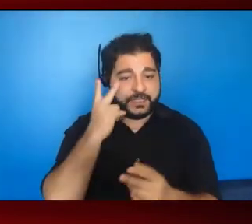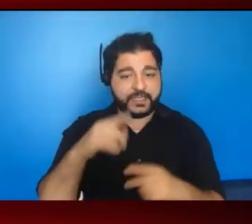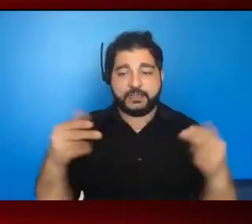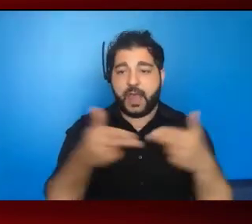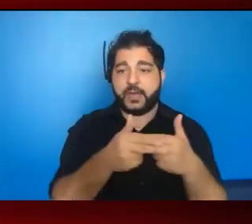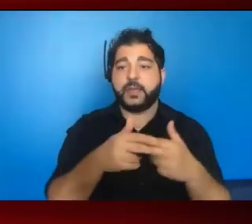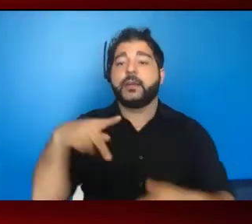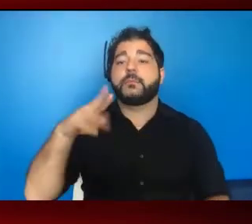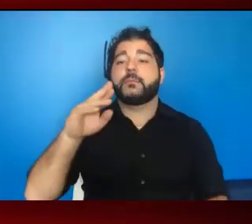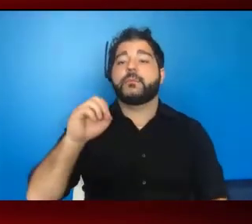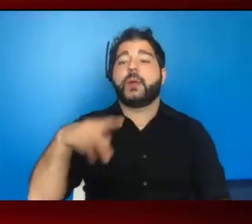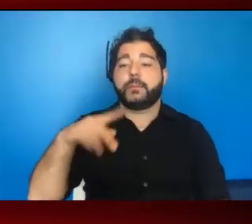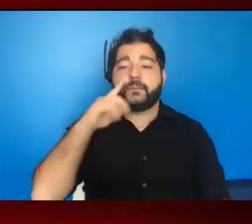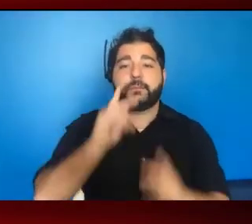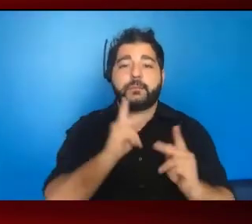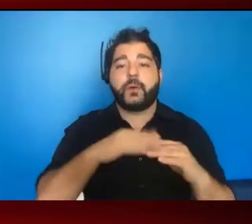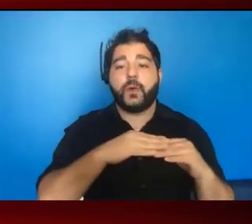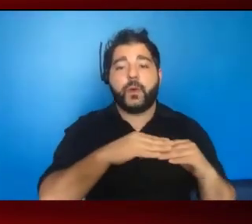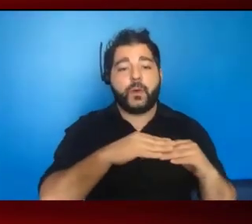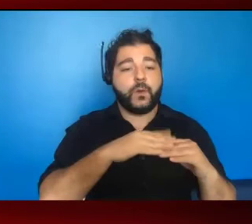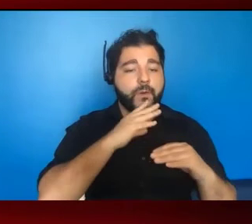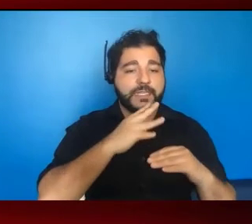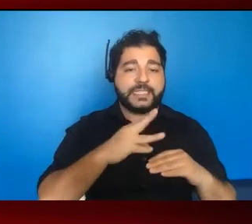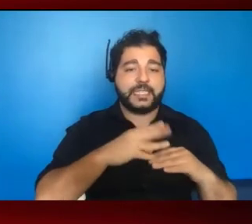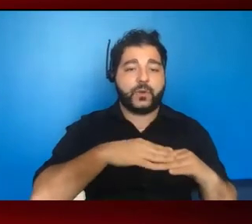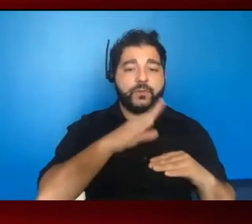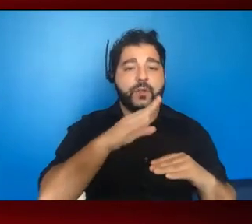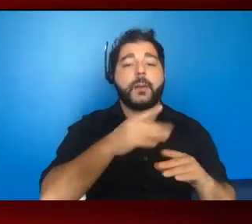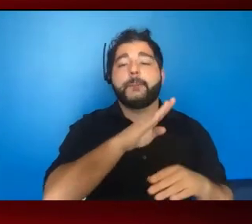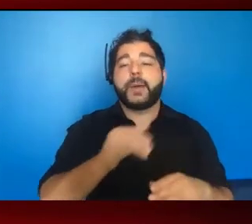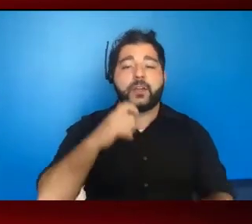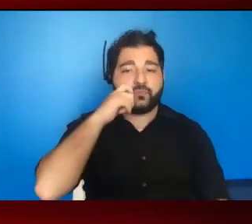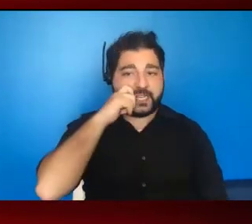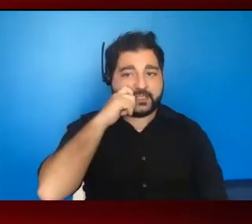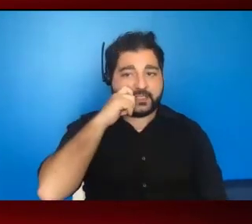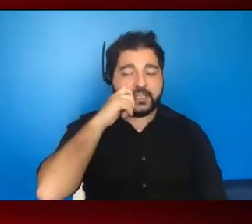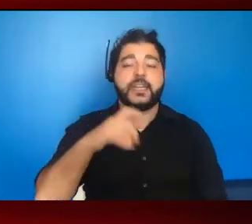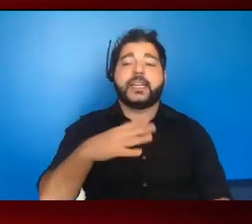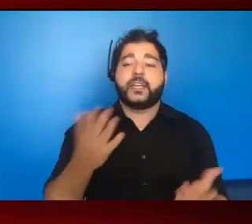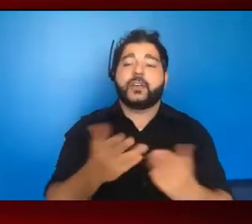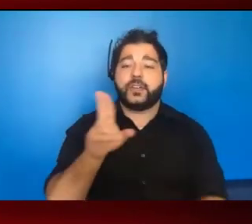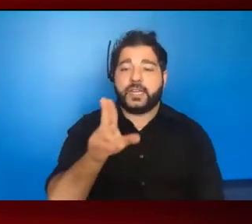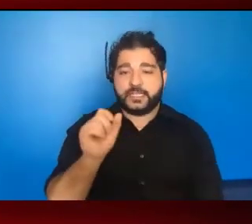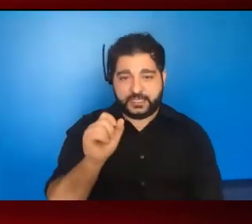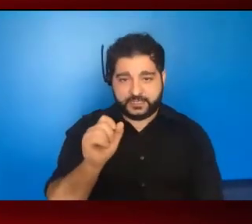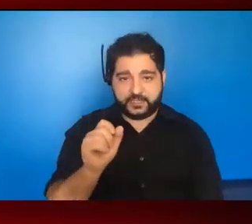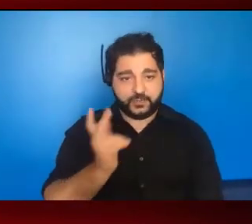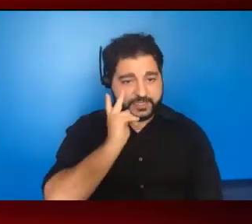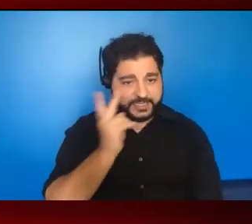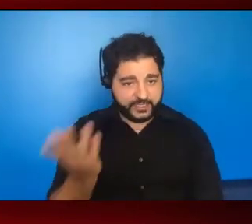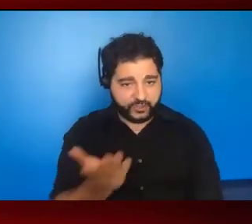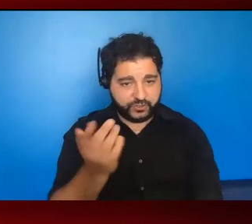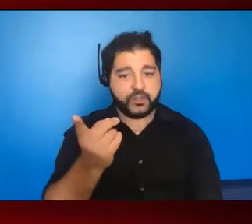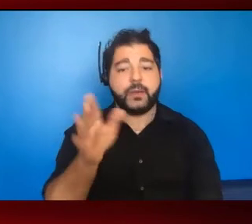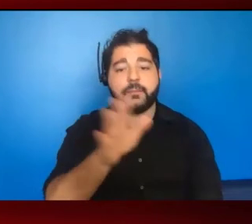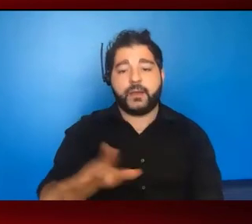PrEP coverage among people over 16 years by race or ethnicity in the United States. And what you'll see is that about